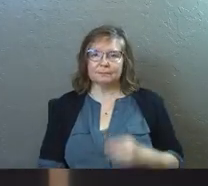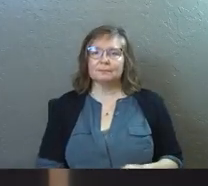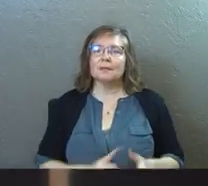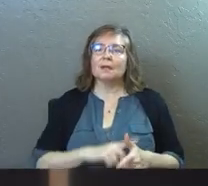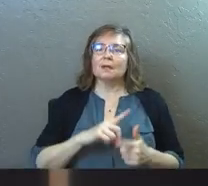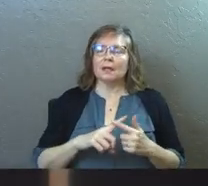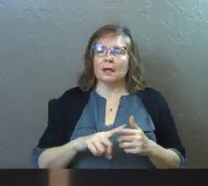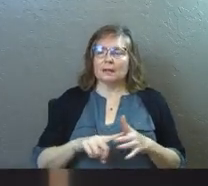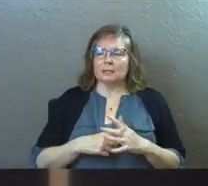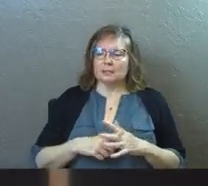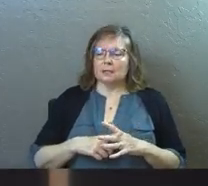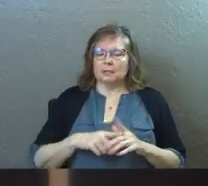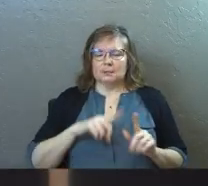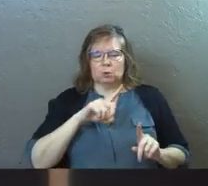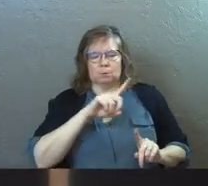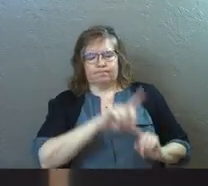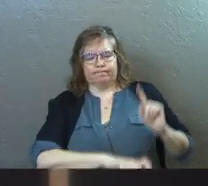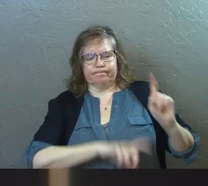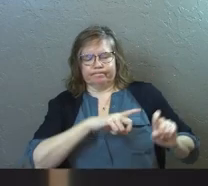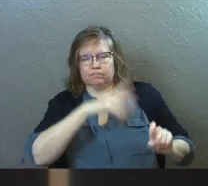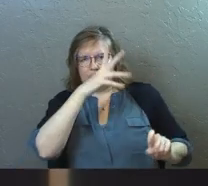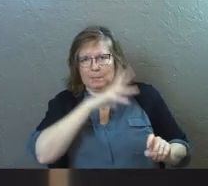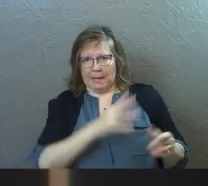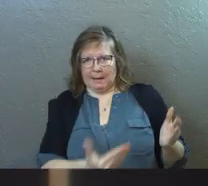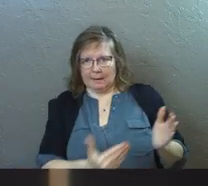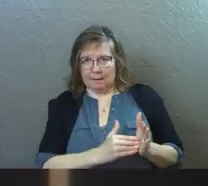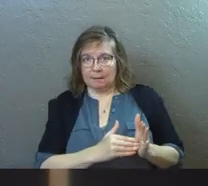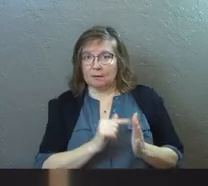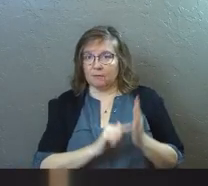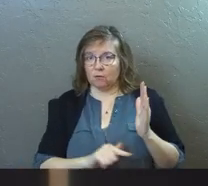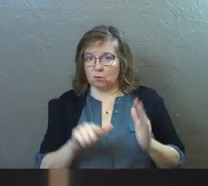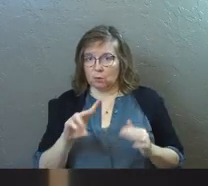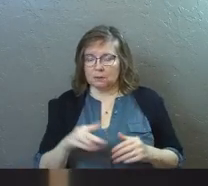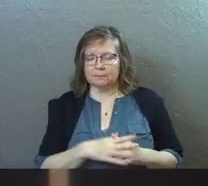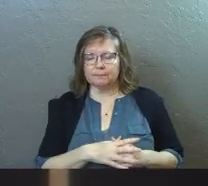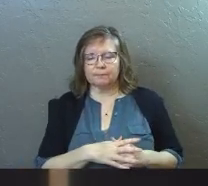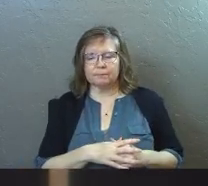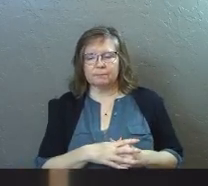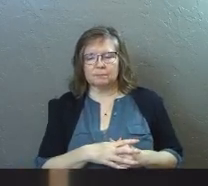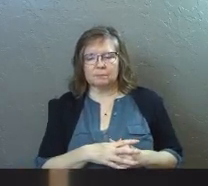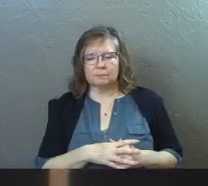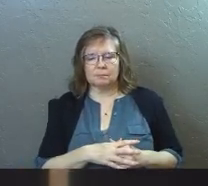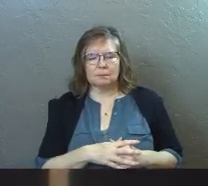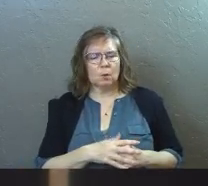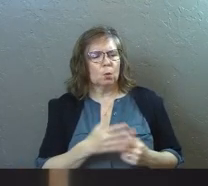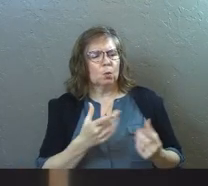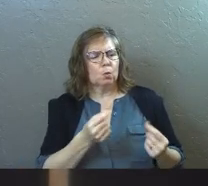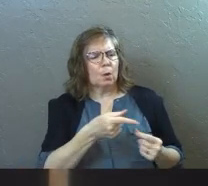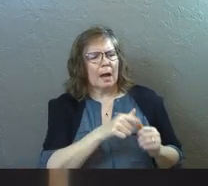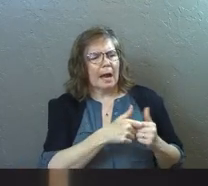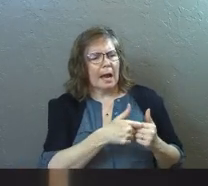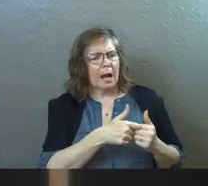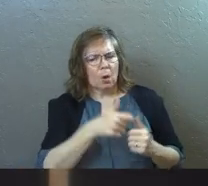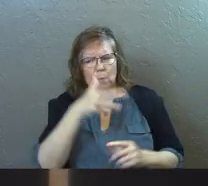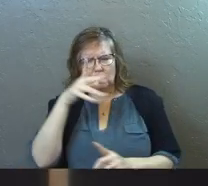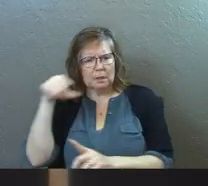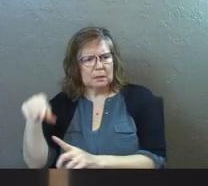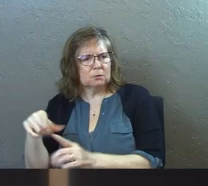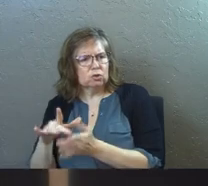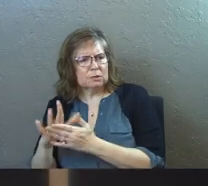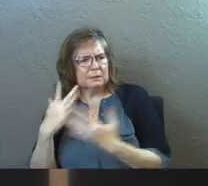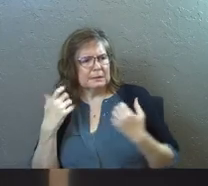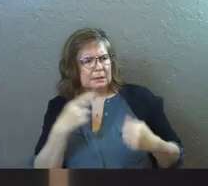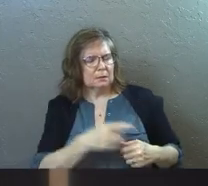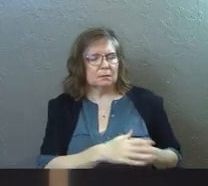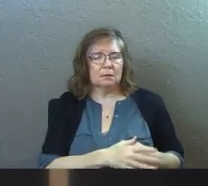So then they start to question the man again. Verse 26, but what did he do? They asked, how did he heal you?